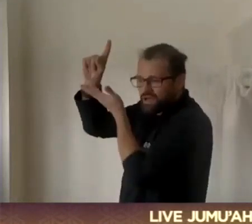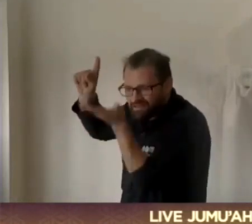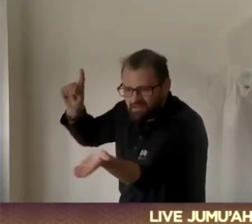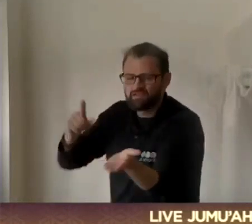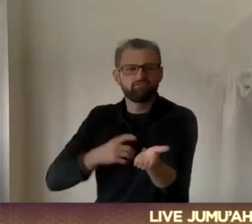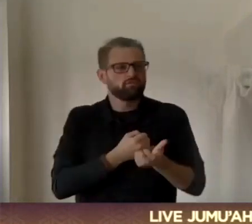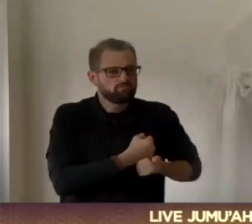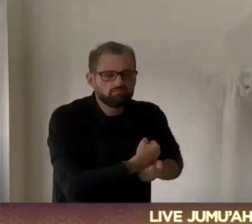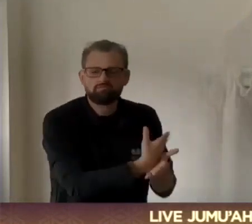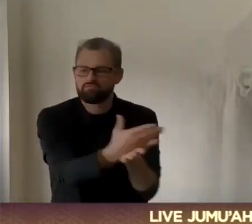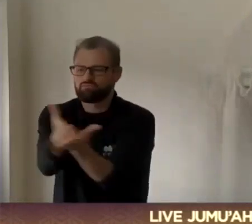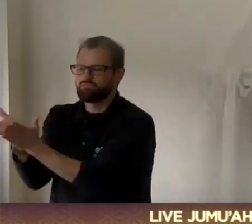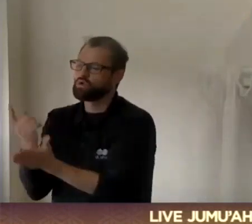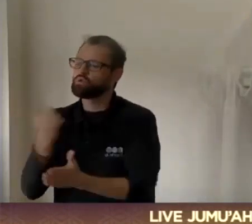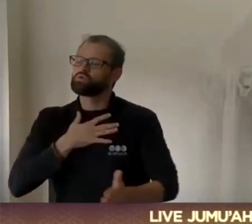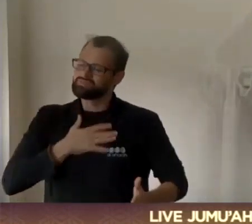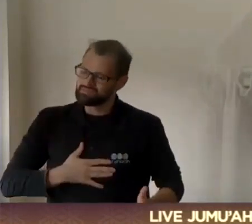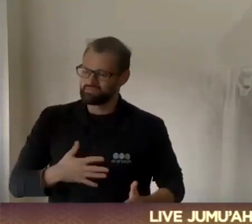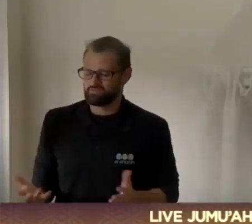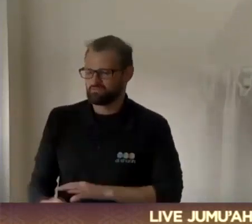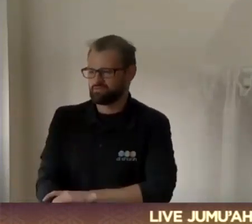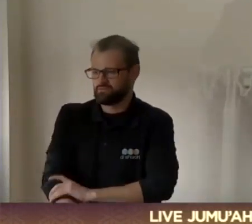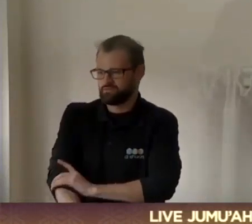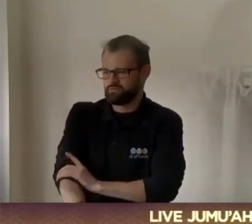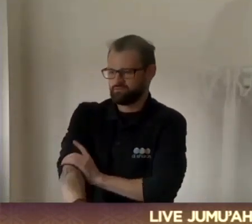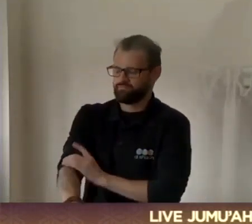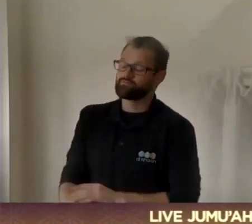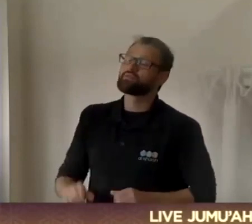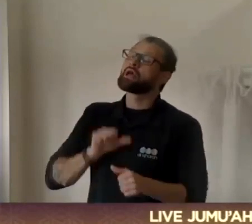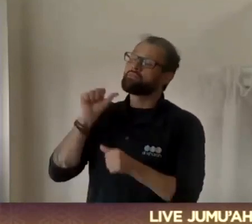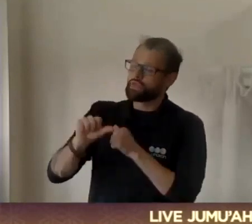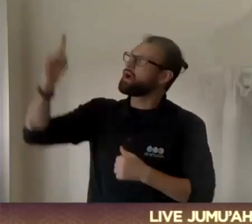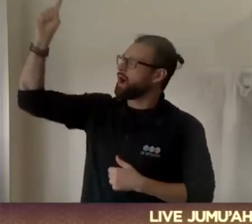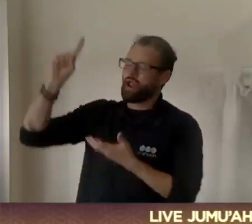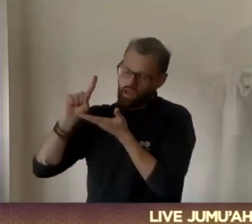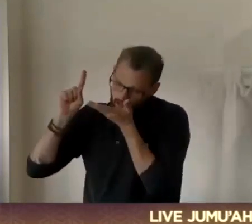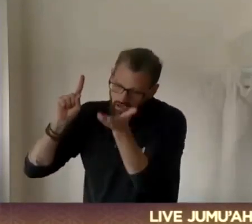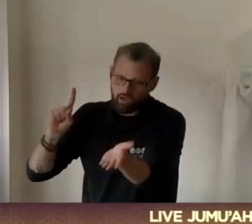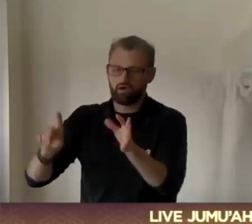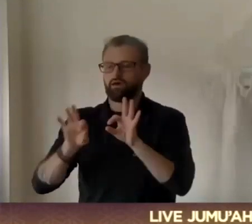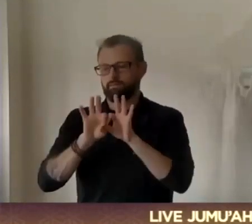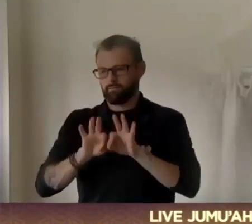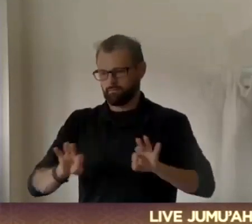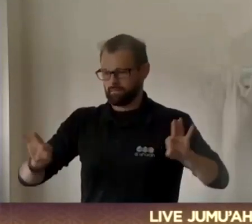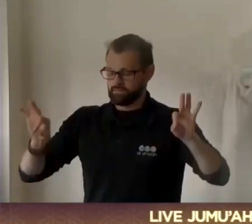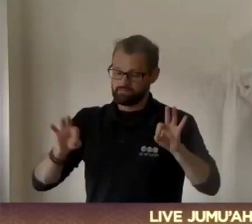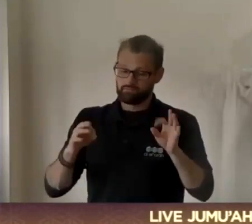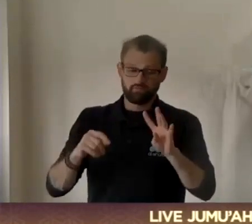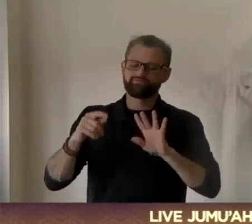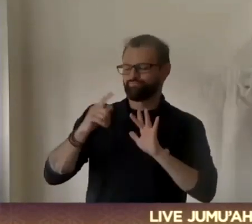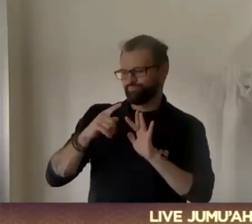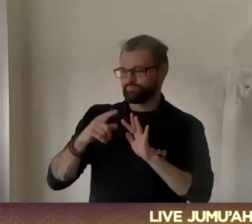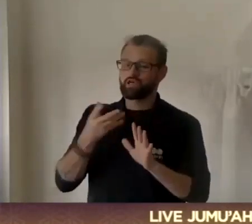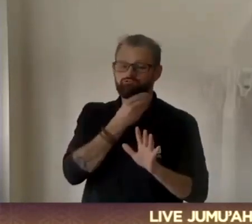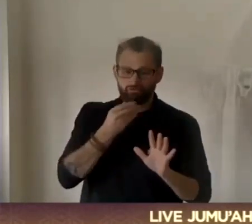from it to those who don't have it. And Allah will grant you the peace. Then we have sawm or Ramadan, fasting in the month of Ramadan.